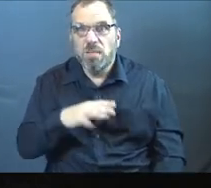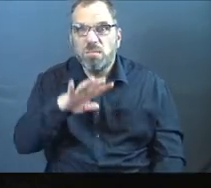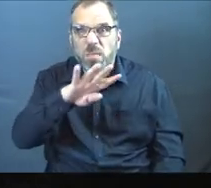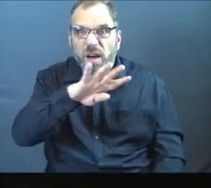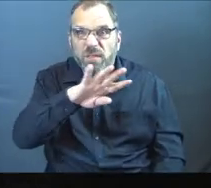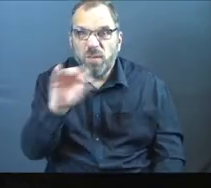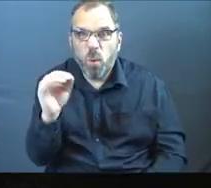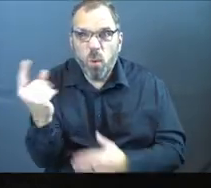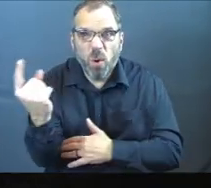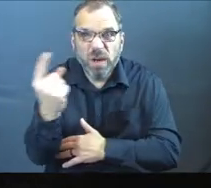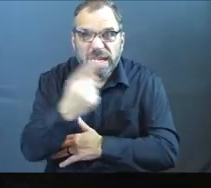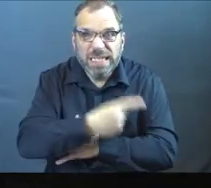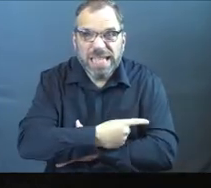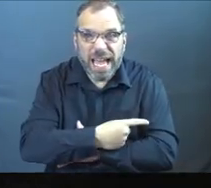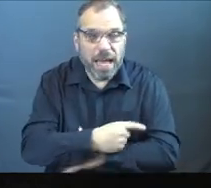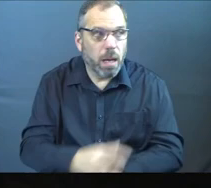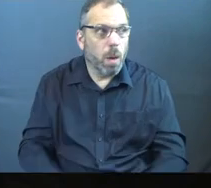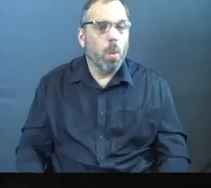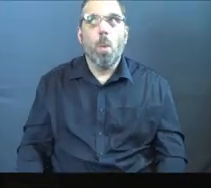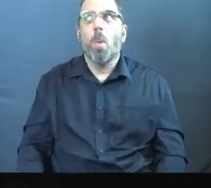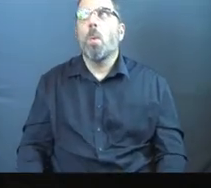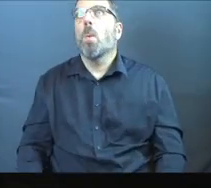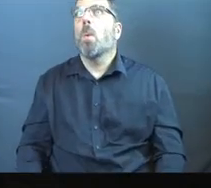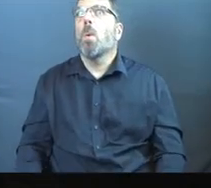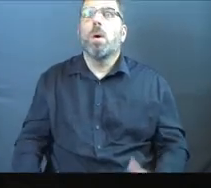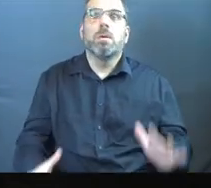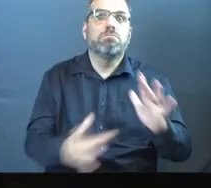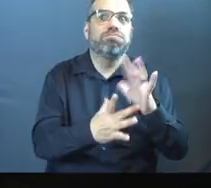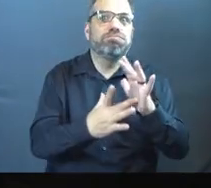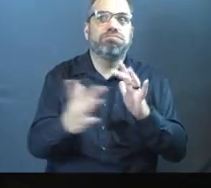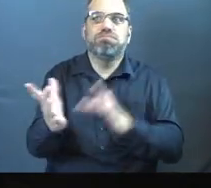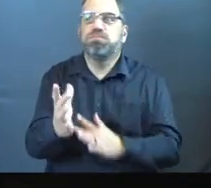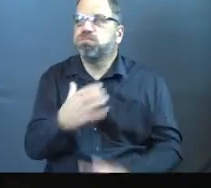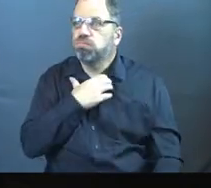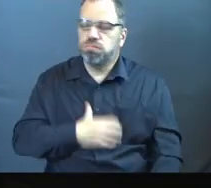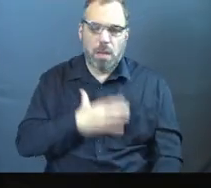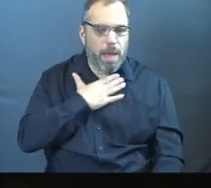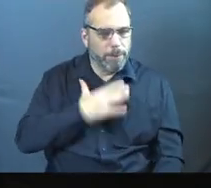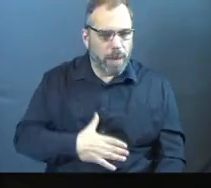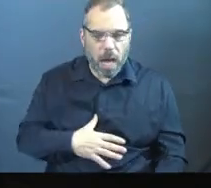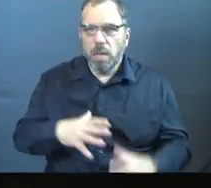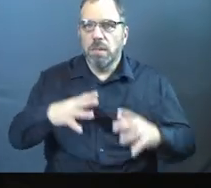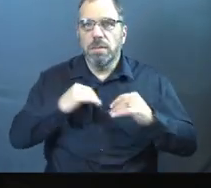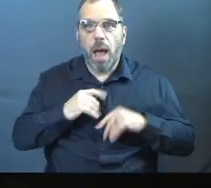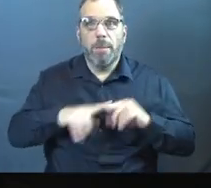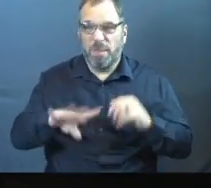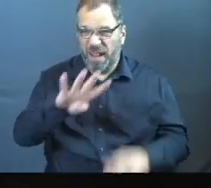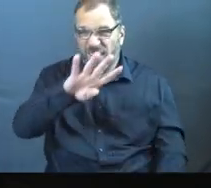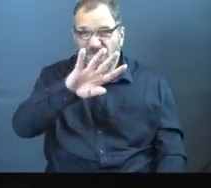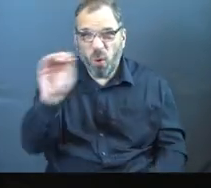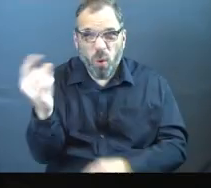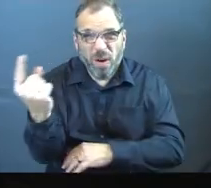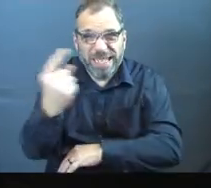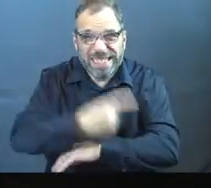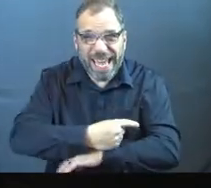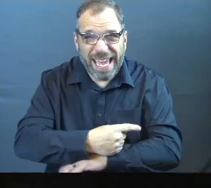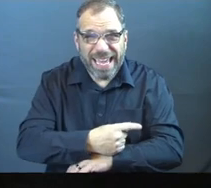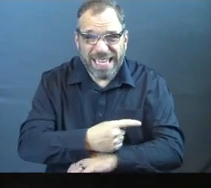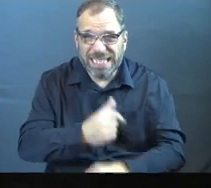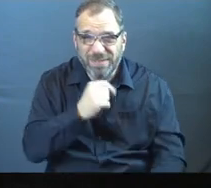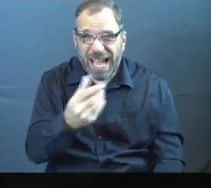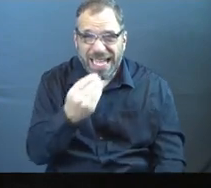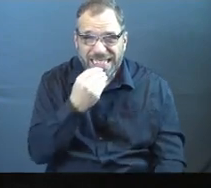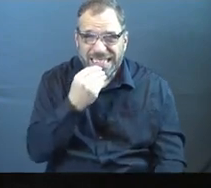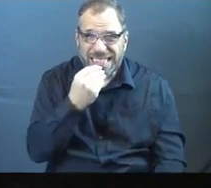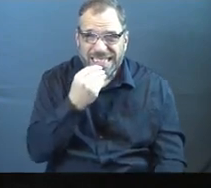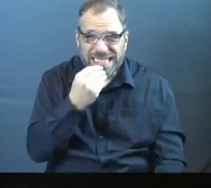40 days, a lot of people think, Hey, Jesus had gotten to this place where he was hungry. His body adapted for a little bit. But after 40 days of doing this, he